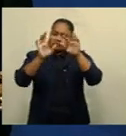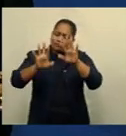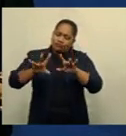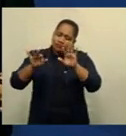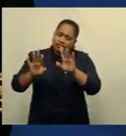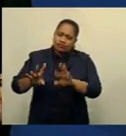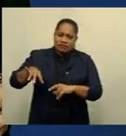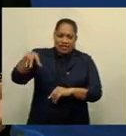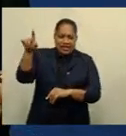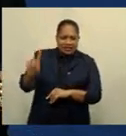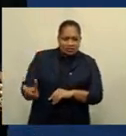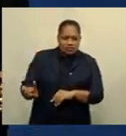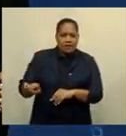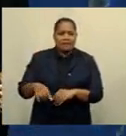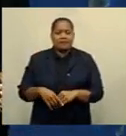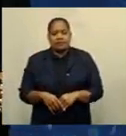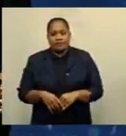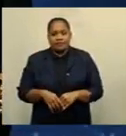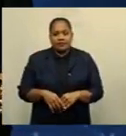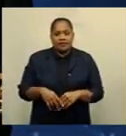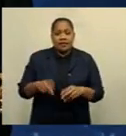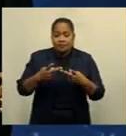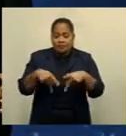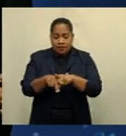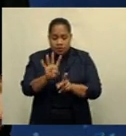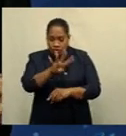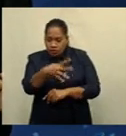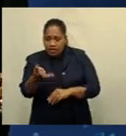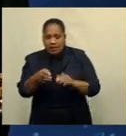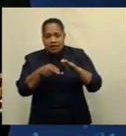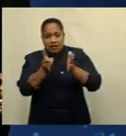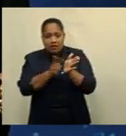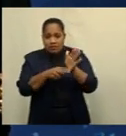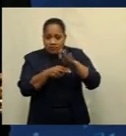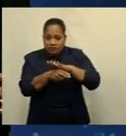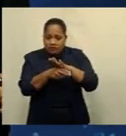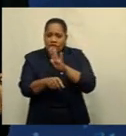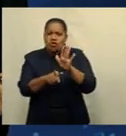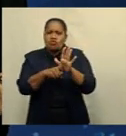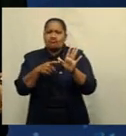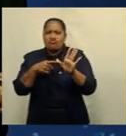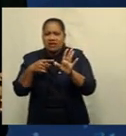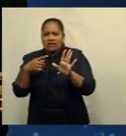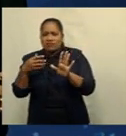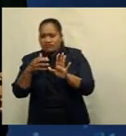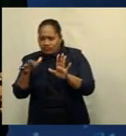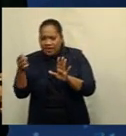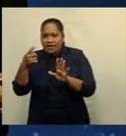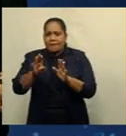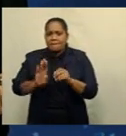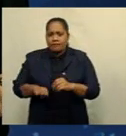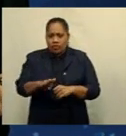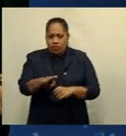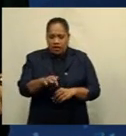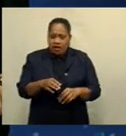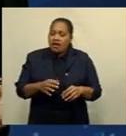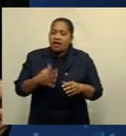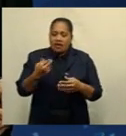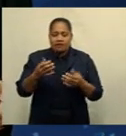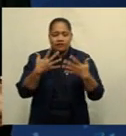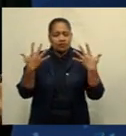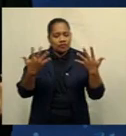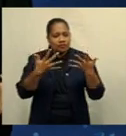thunderstorms. Places we will be checking out are Nauvooa Rakiraki and Bua and all had cooler conditions than anticipated.